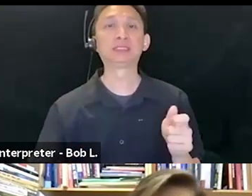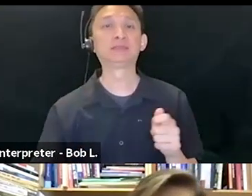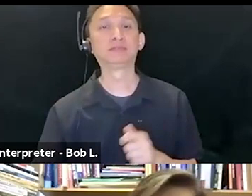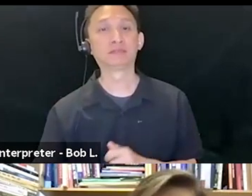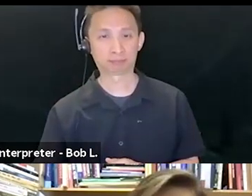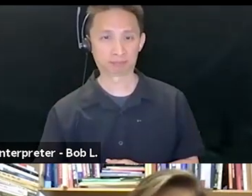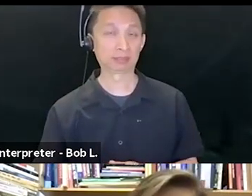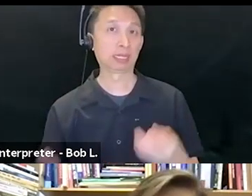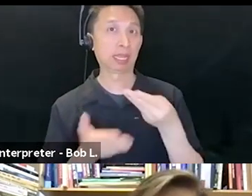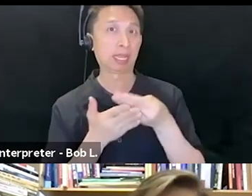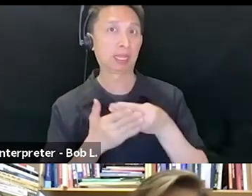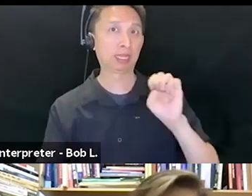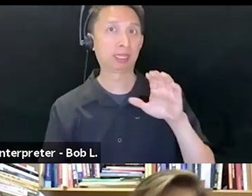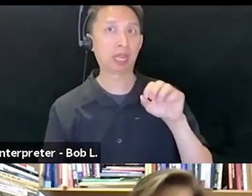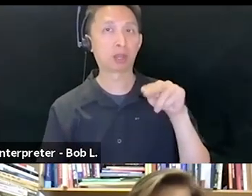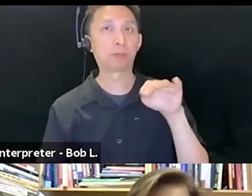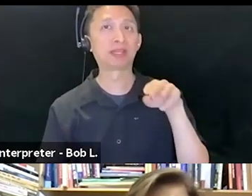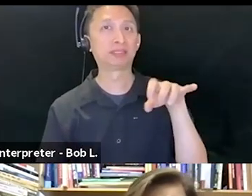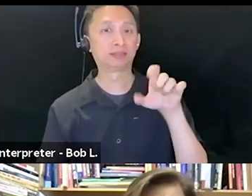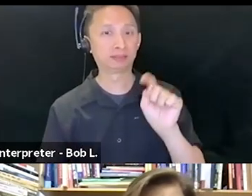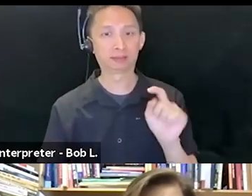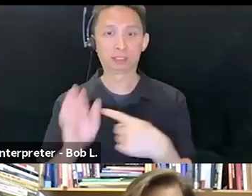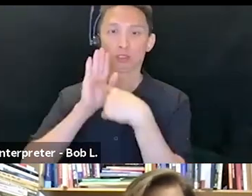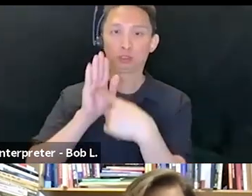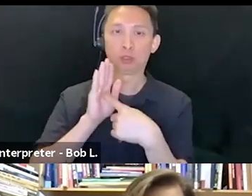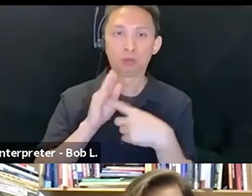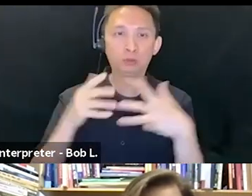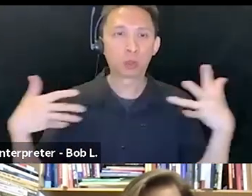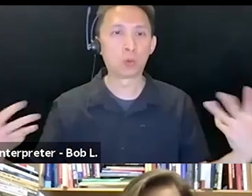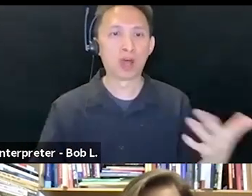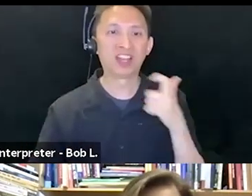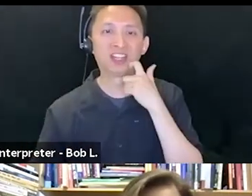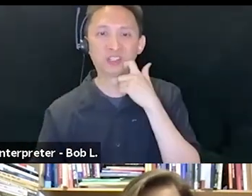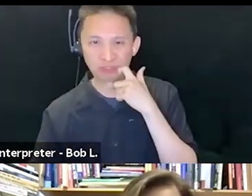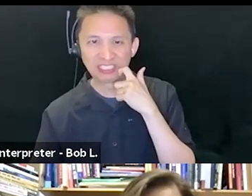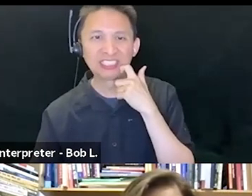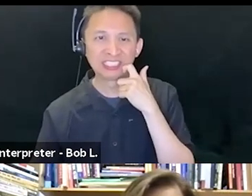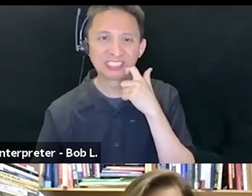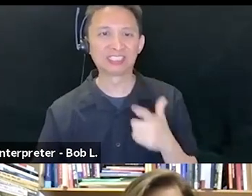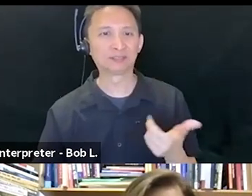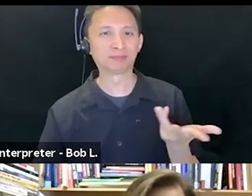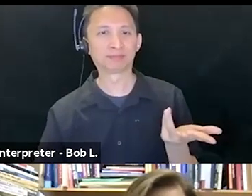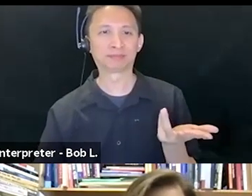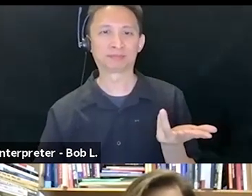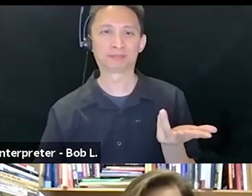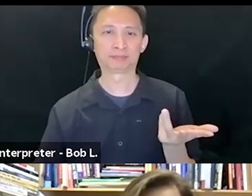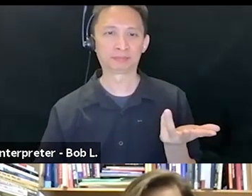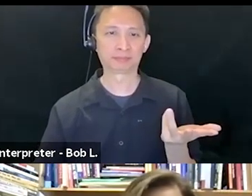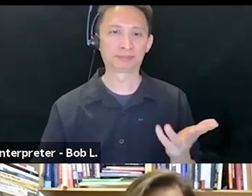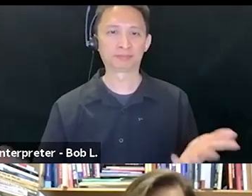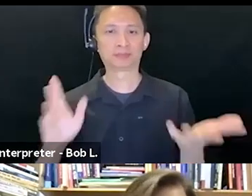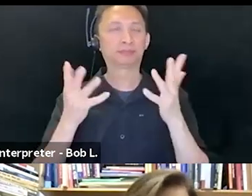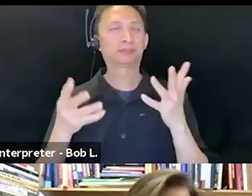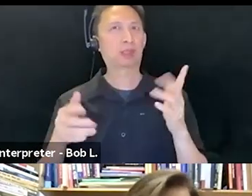Israeli flags split into colour panels interspersed with each other. The online digital version starts with the two flags more or less